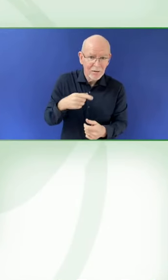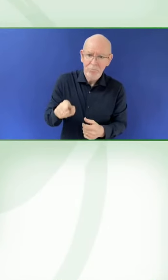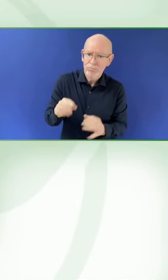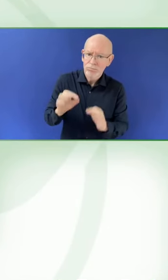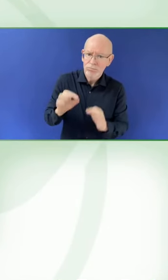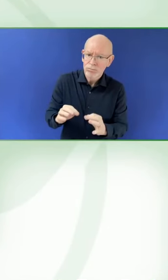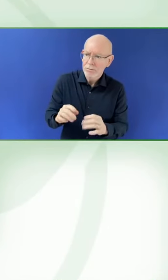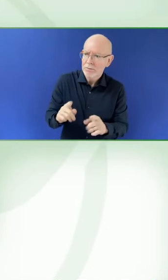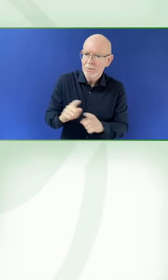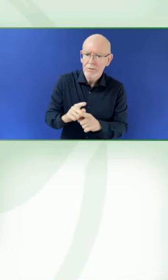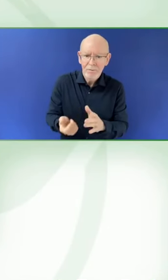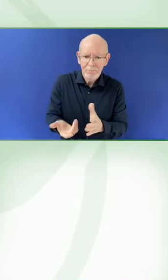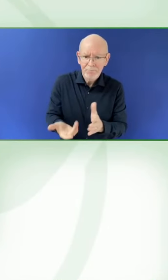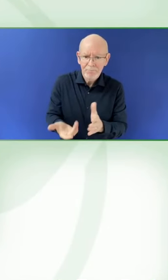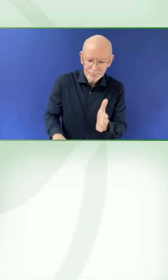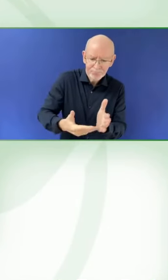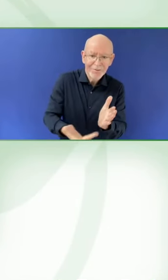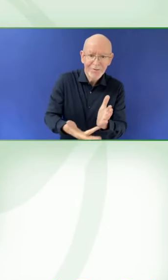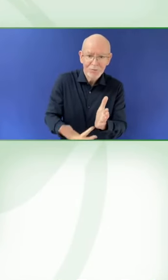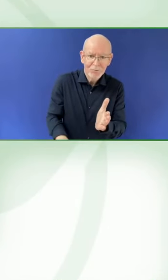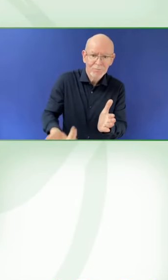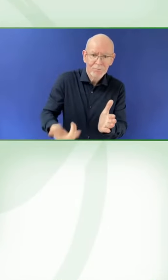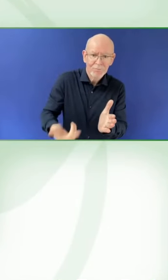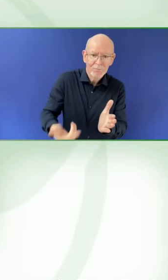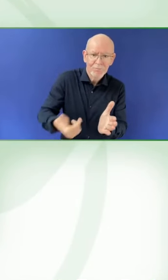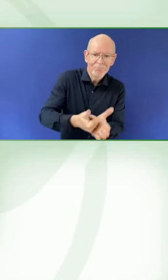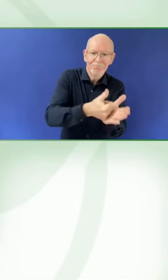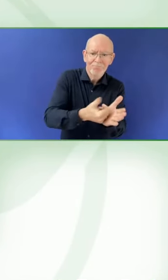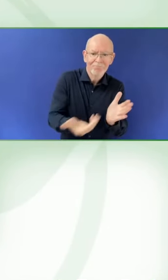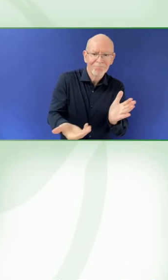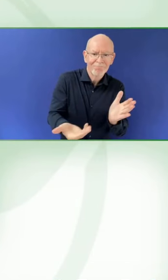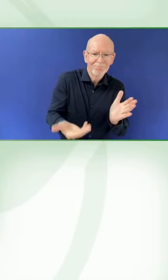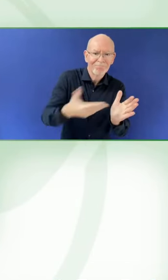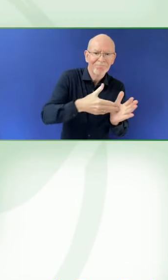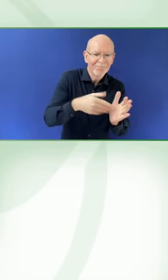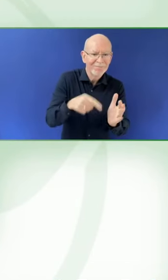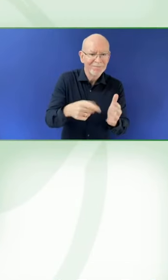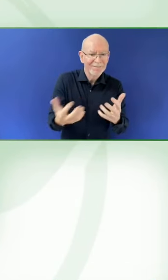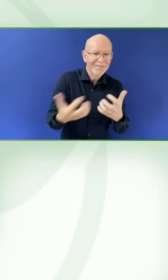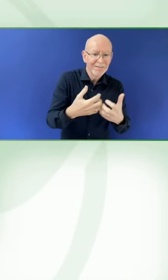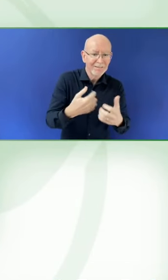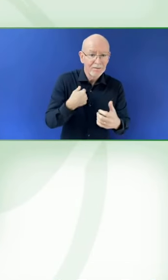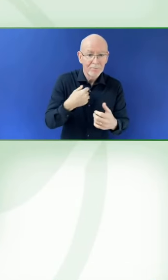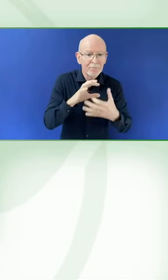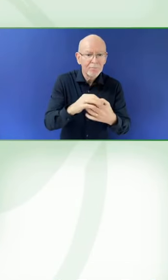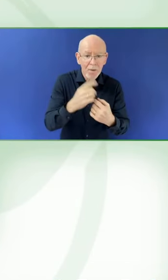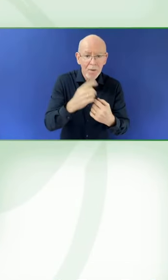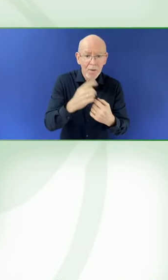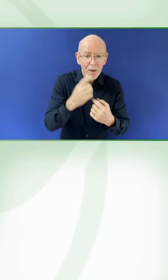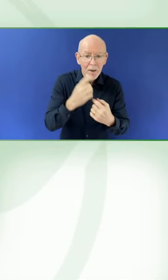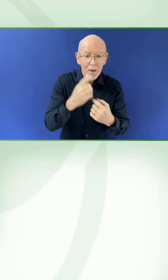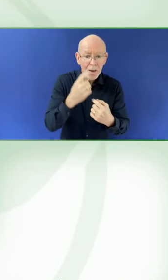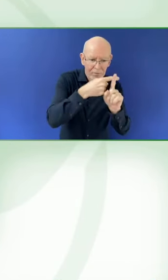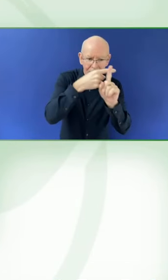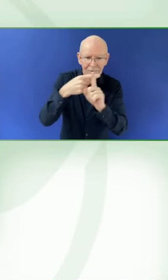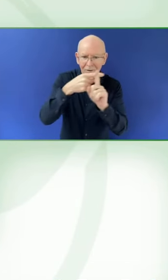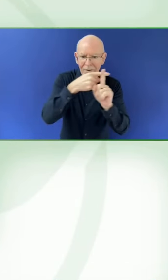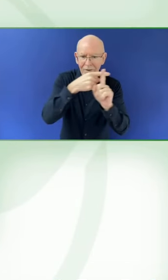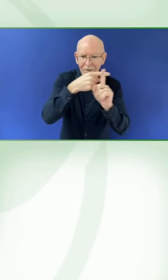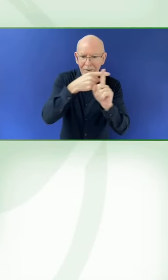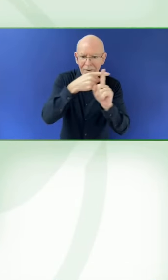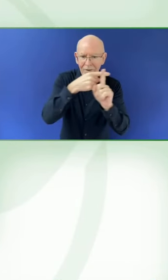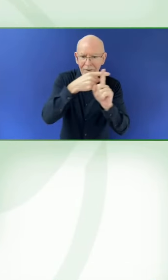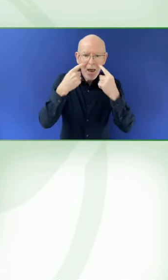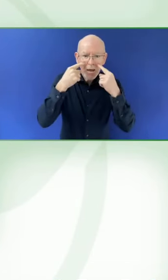with books in front of them on the computer screen, we were able to see where the child was looking. And it created genuinely beautiful moments.